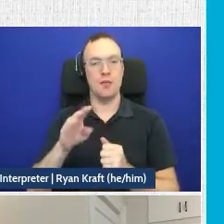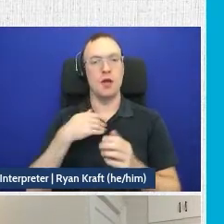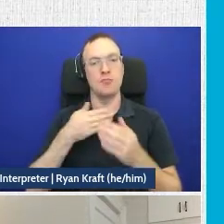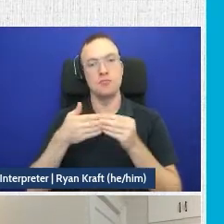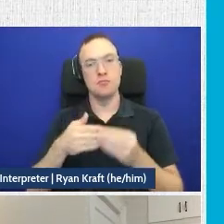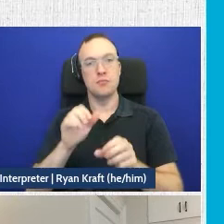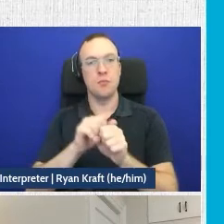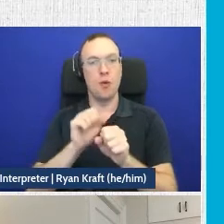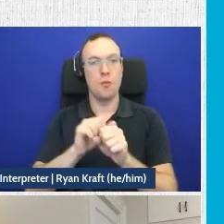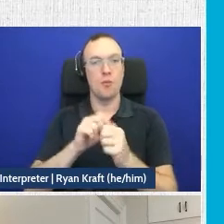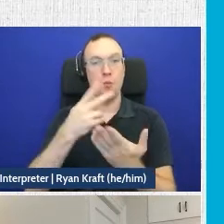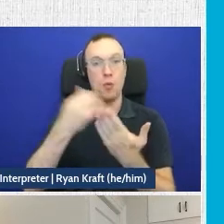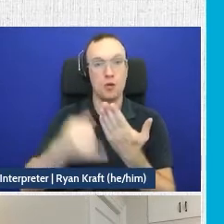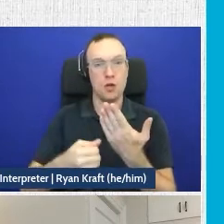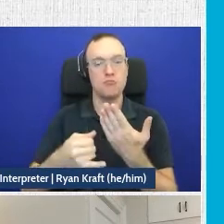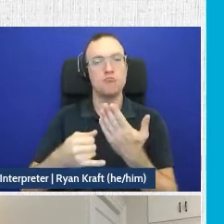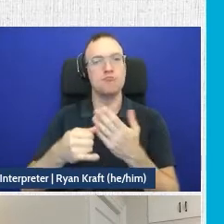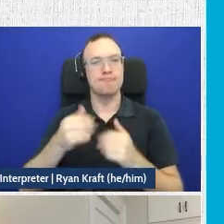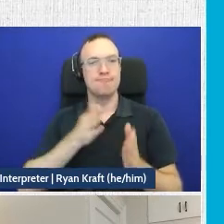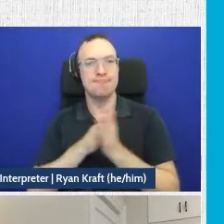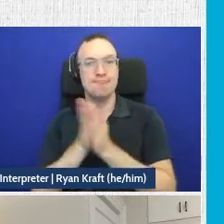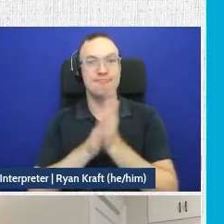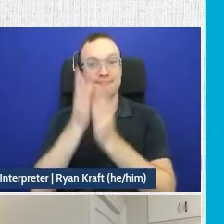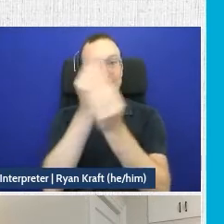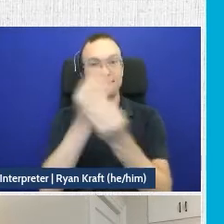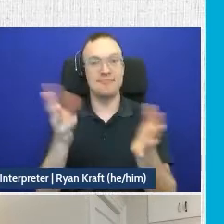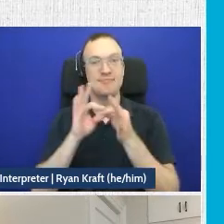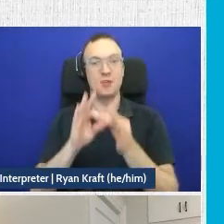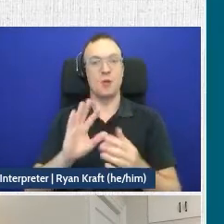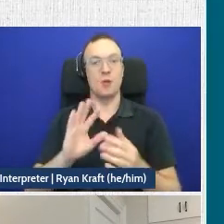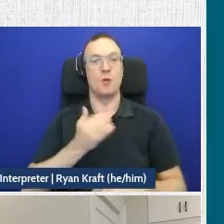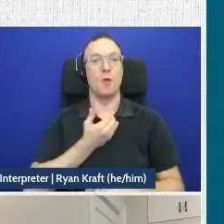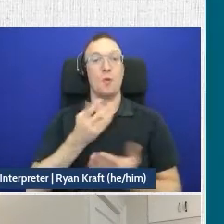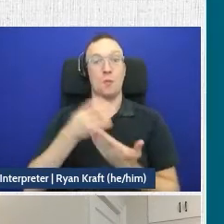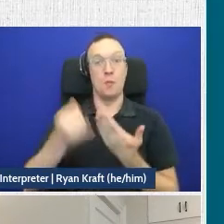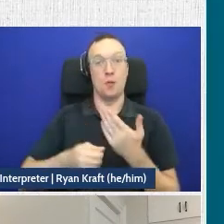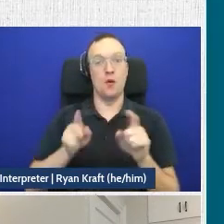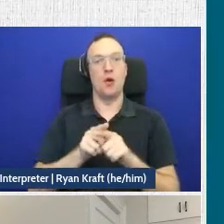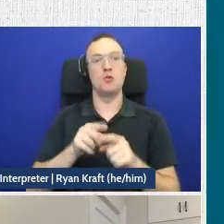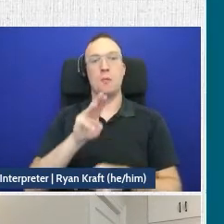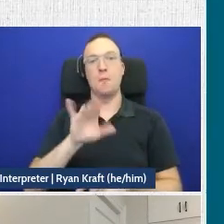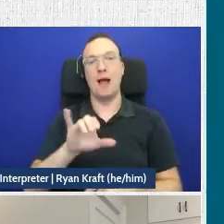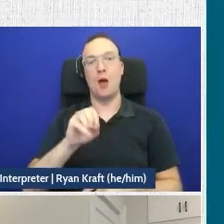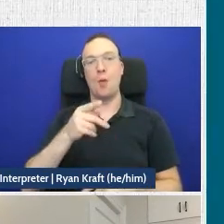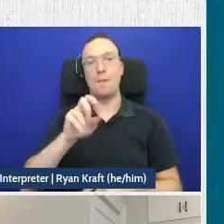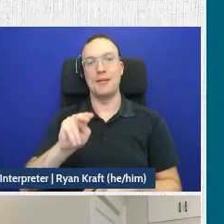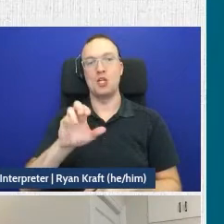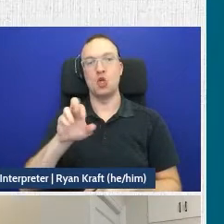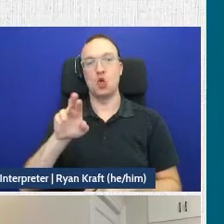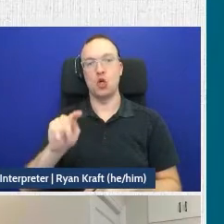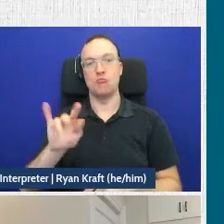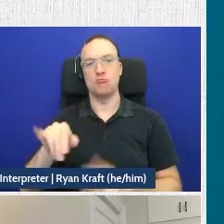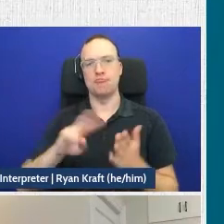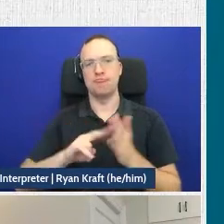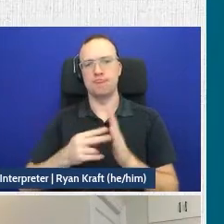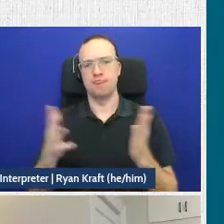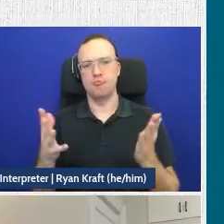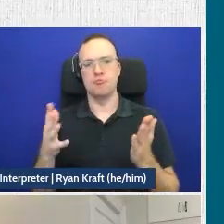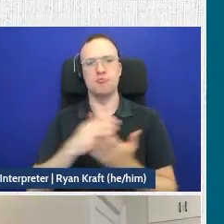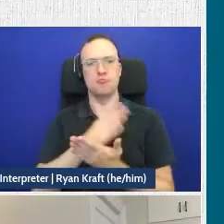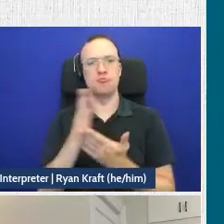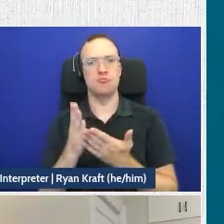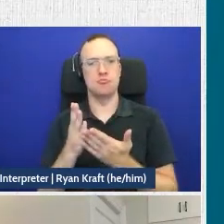excited to tell you about our project, as well as MyOpenCourt more broadly. So what is MyOpenCourt? Among other tools,